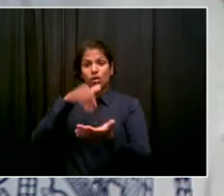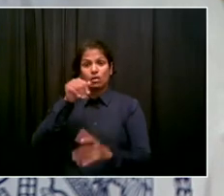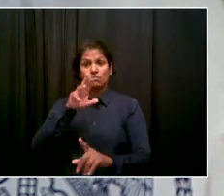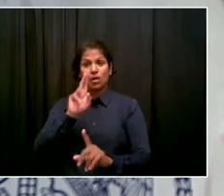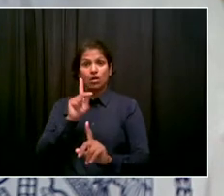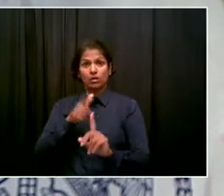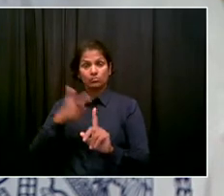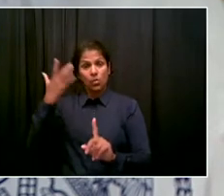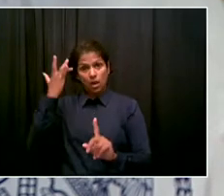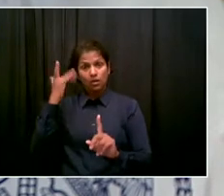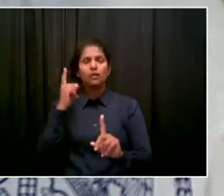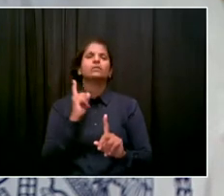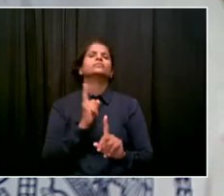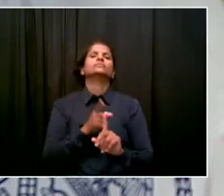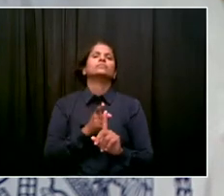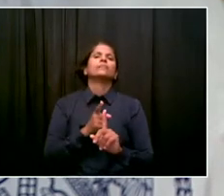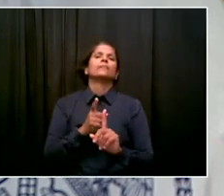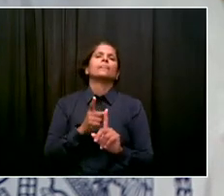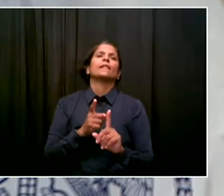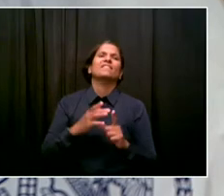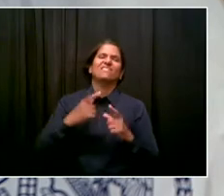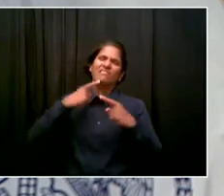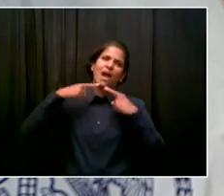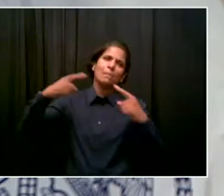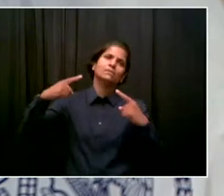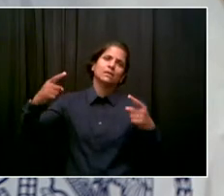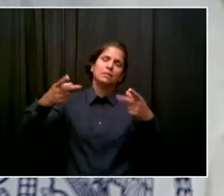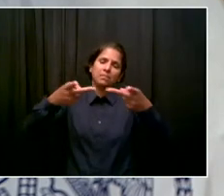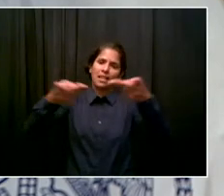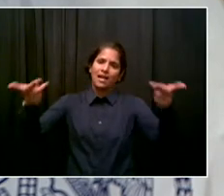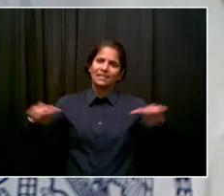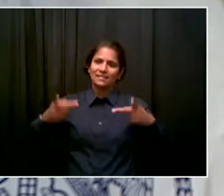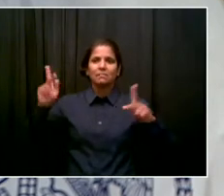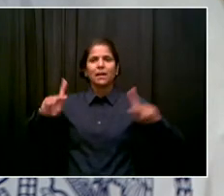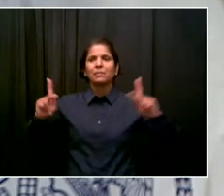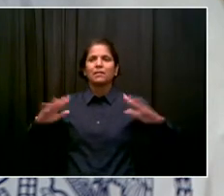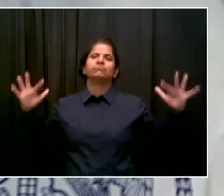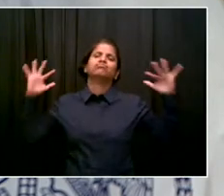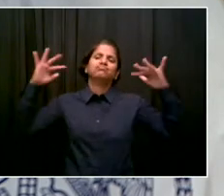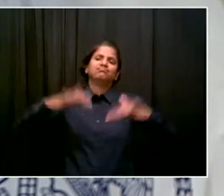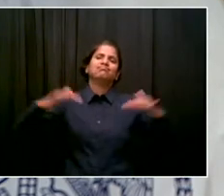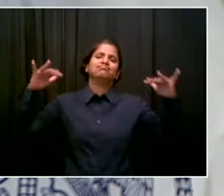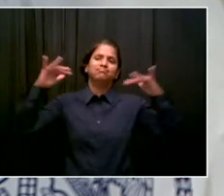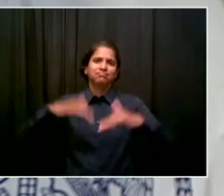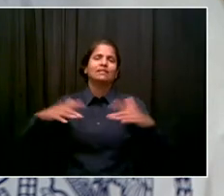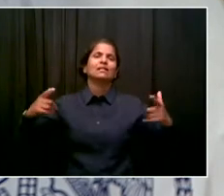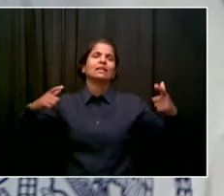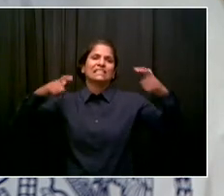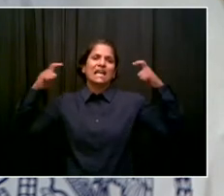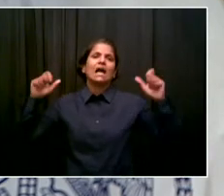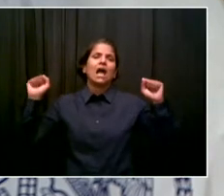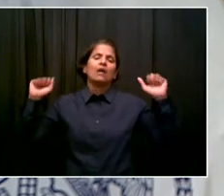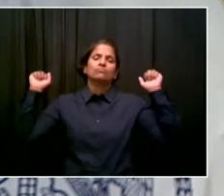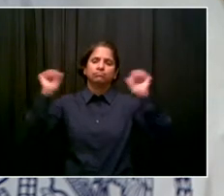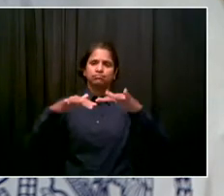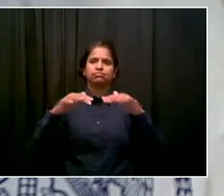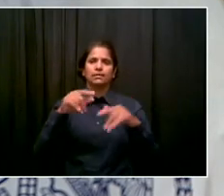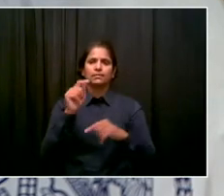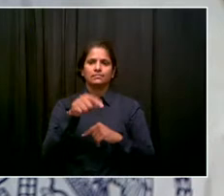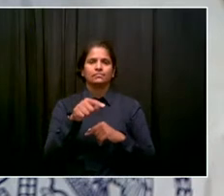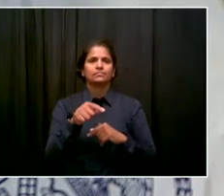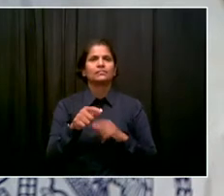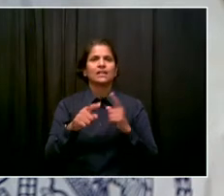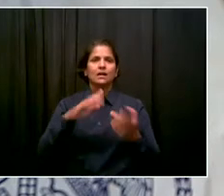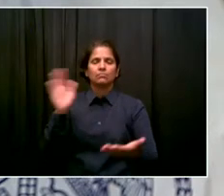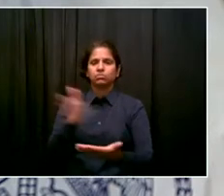location and a place where we can put together an amazing, huge concert to celebrate our rebirth. But there will be major activities